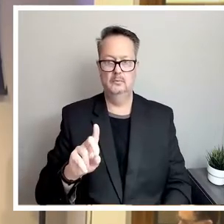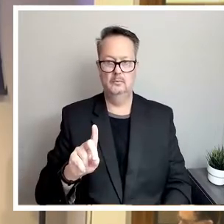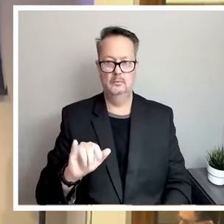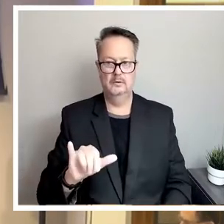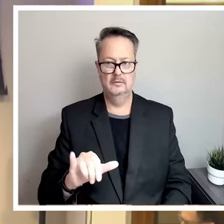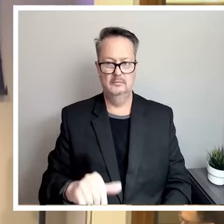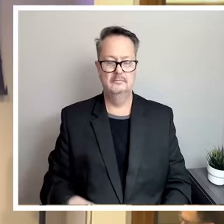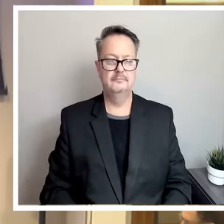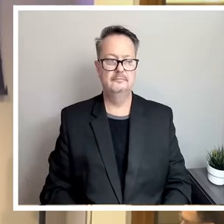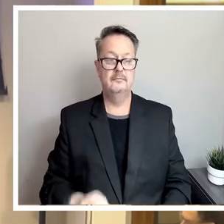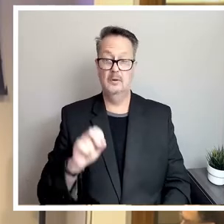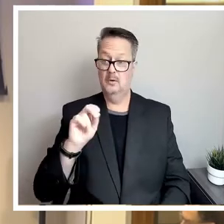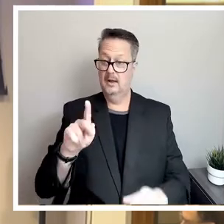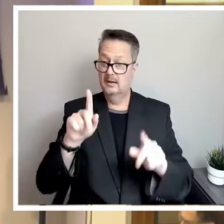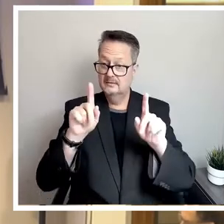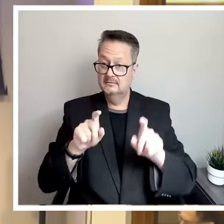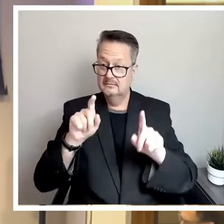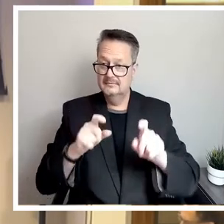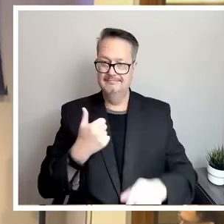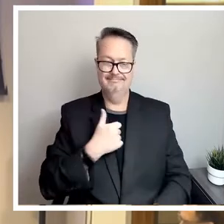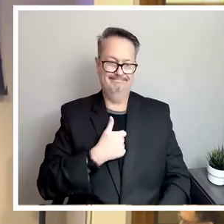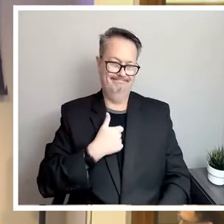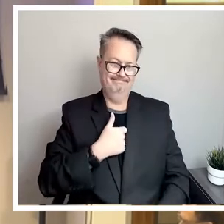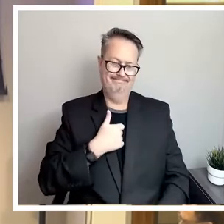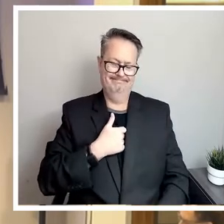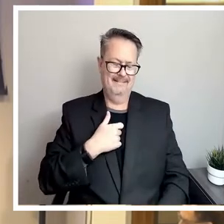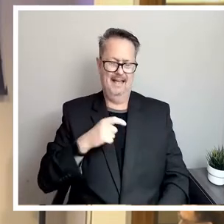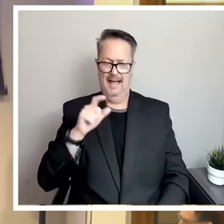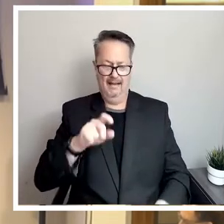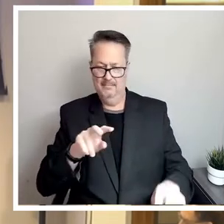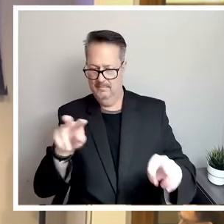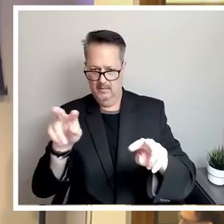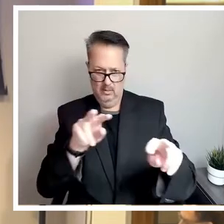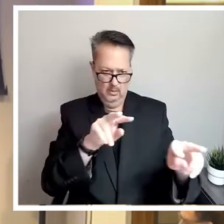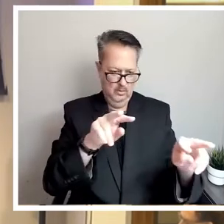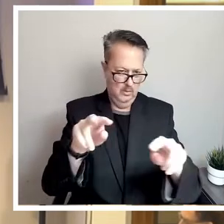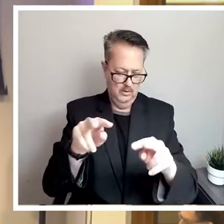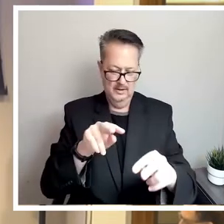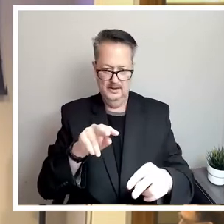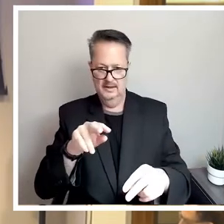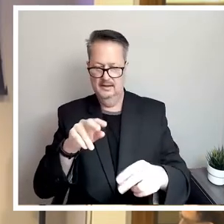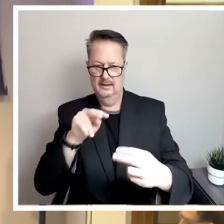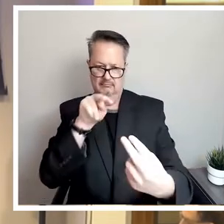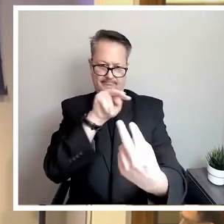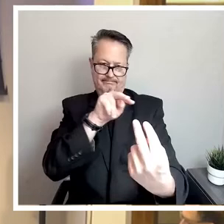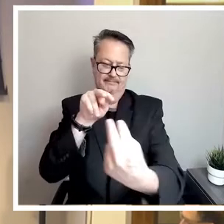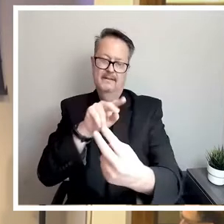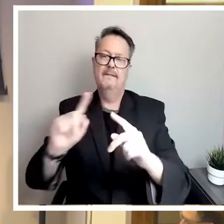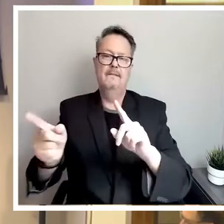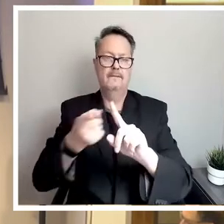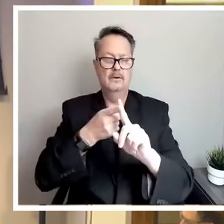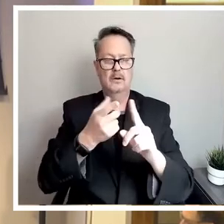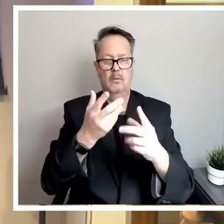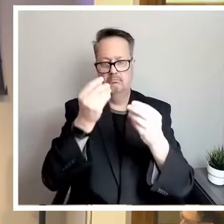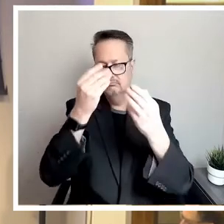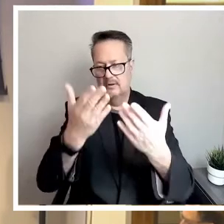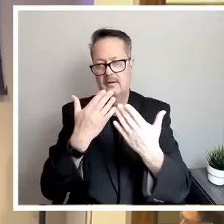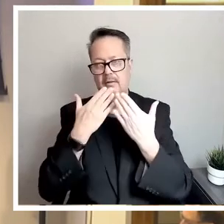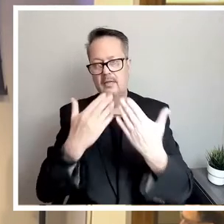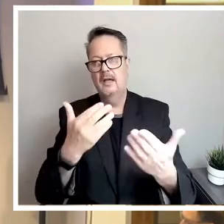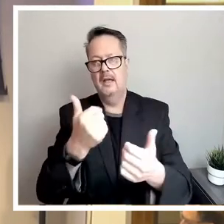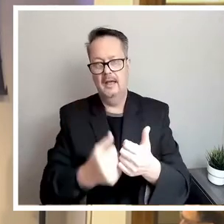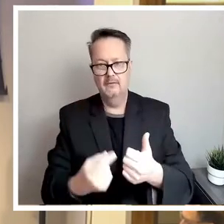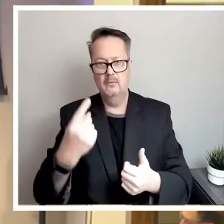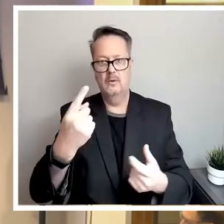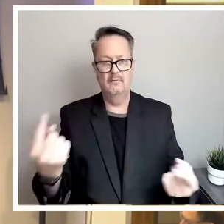Okay, testing. Sorry, I've to be able to look at you in the eye. And first off, let me say I want to thank everybody for